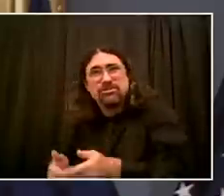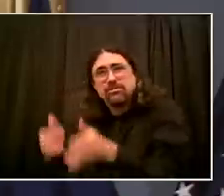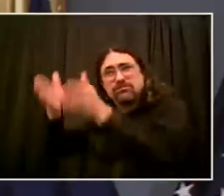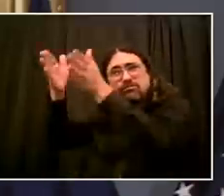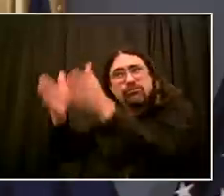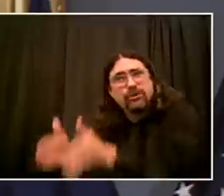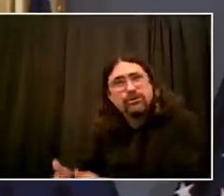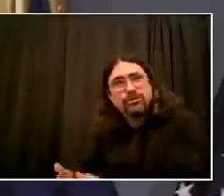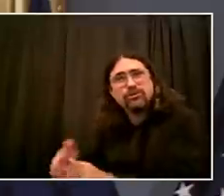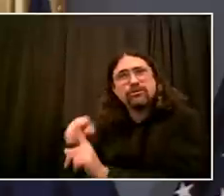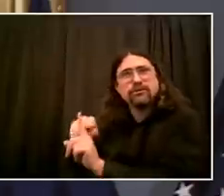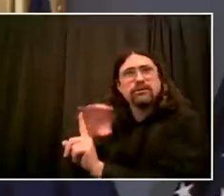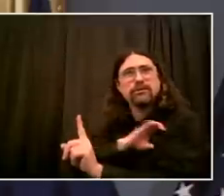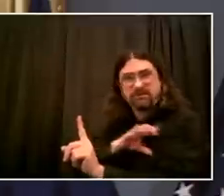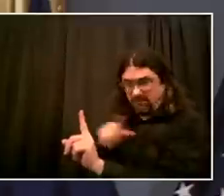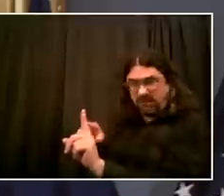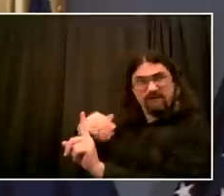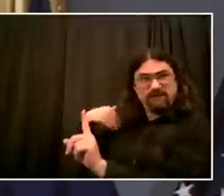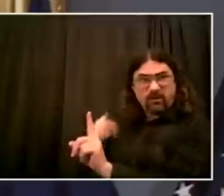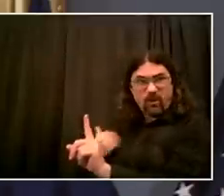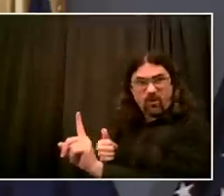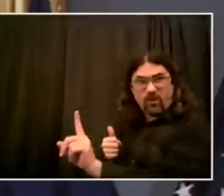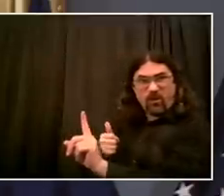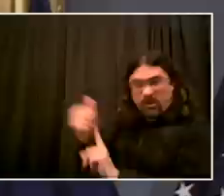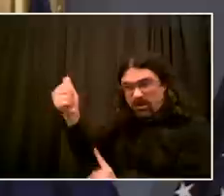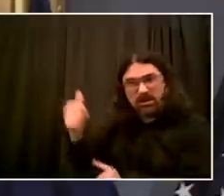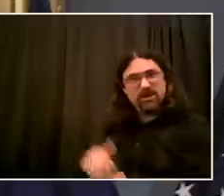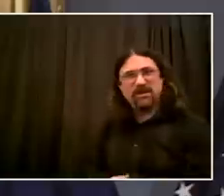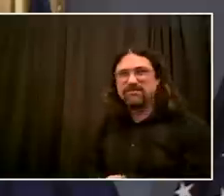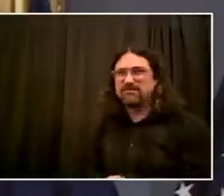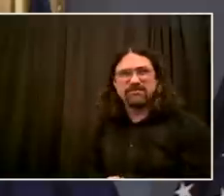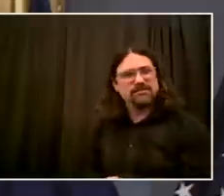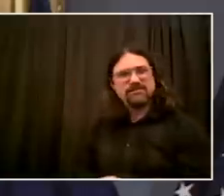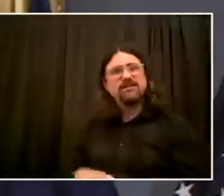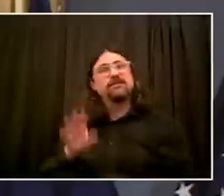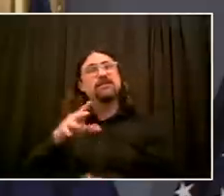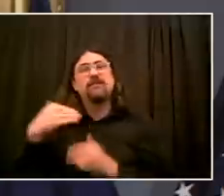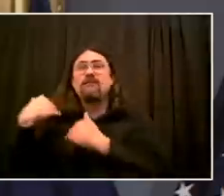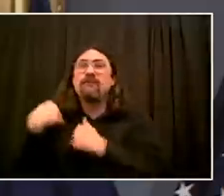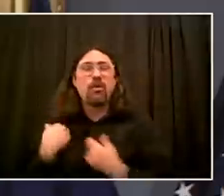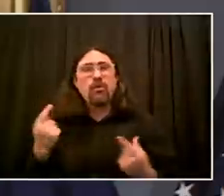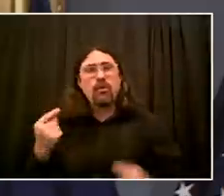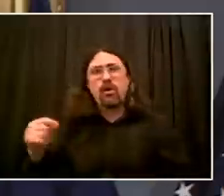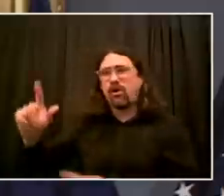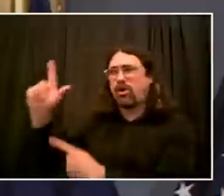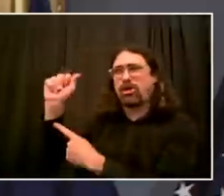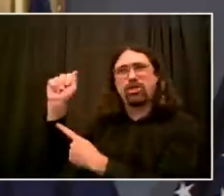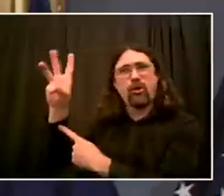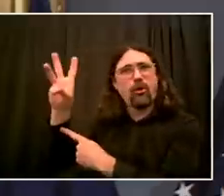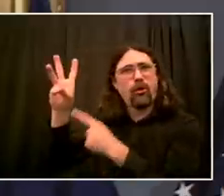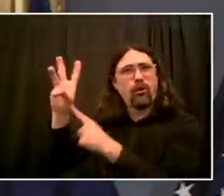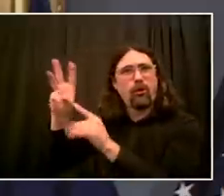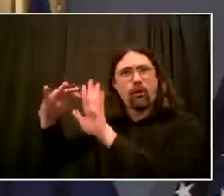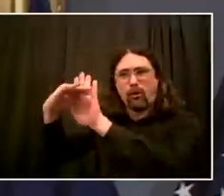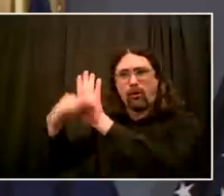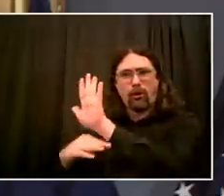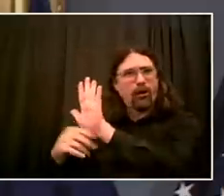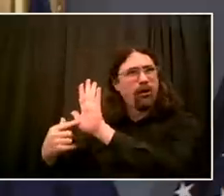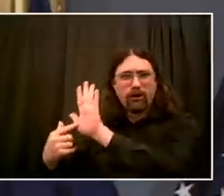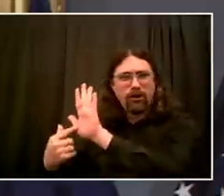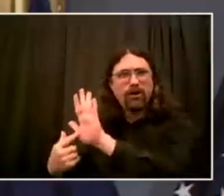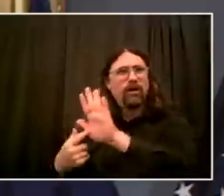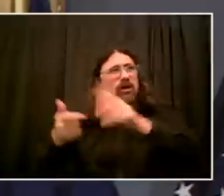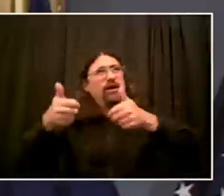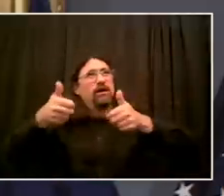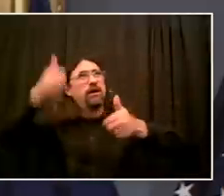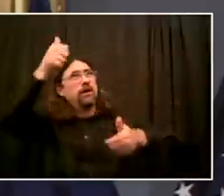your frustration out on a working man or woman in front of you who did not make the policies that you disagree with. That's my view, strongly. And